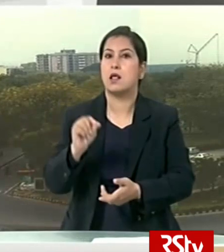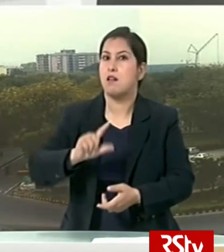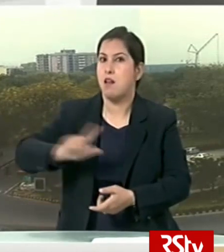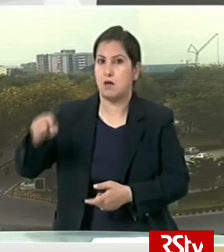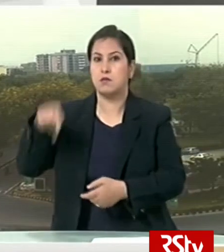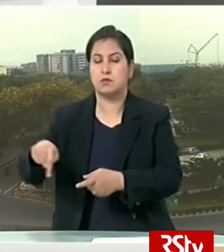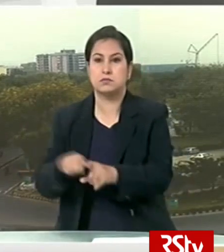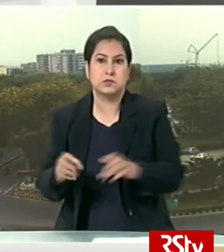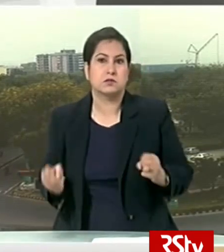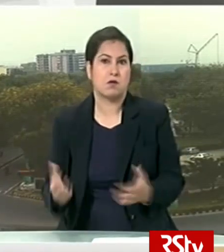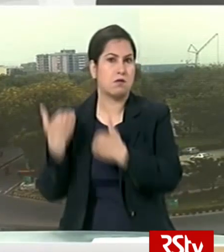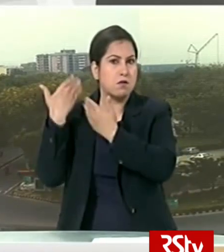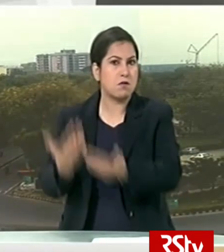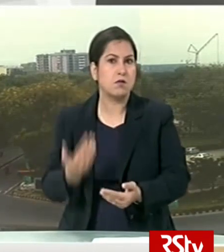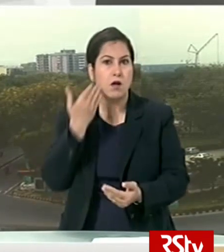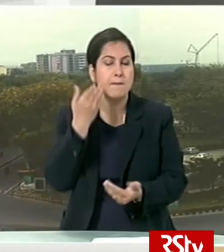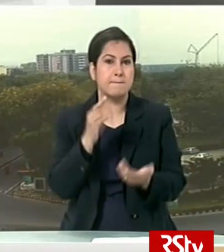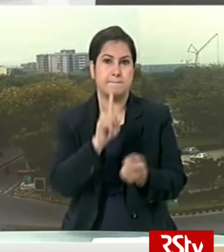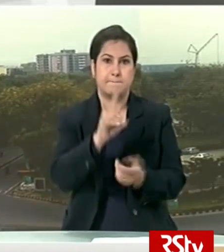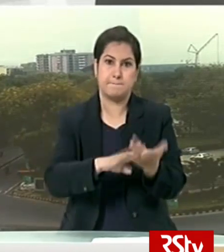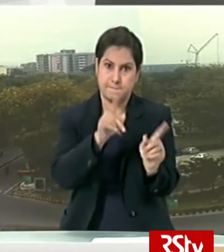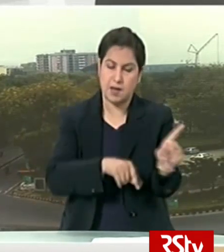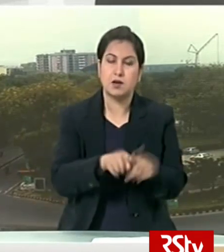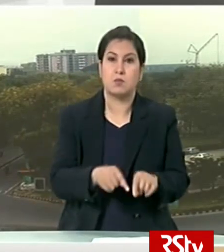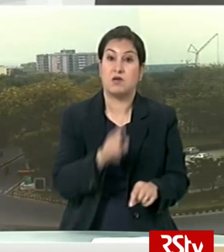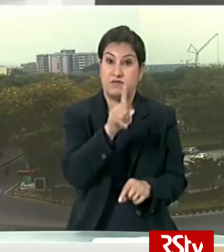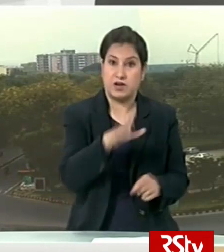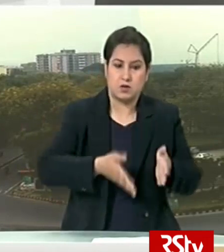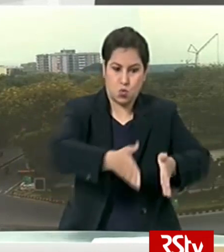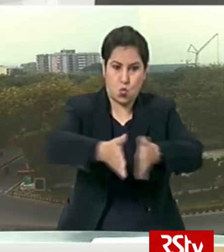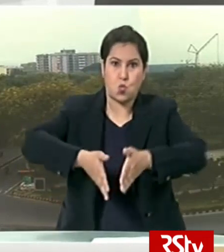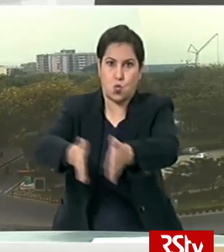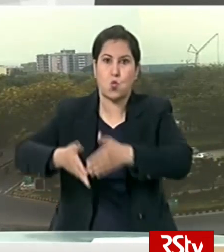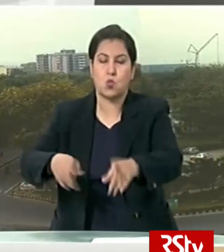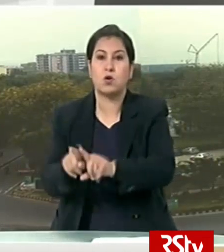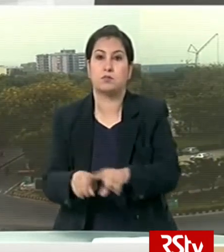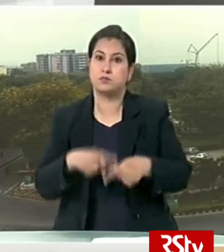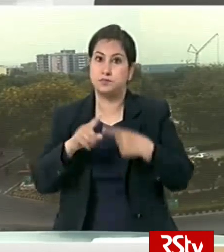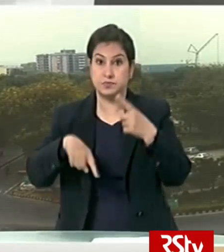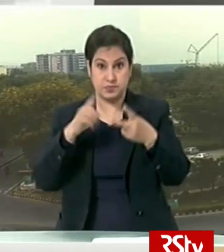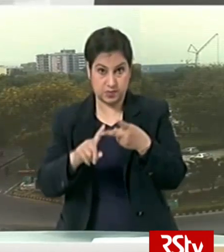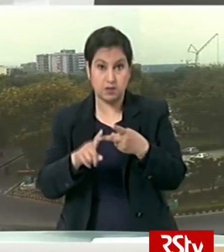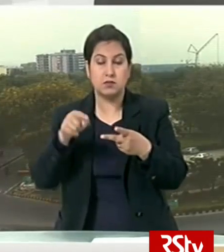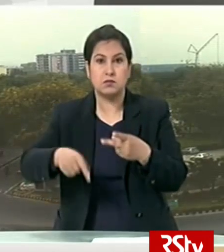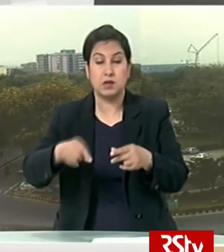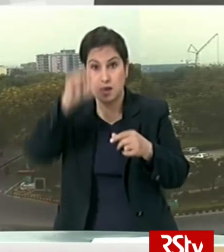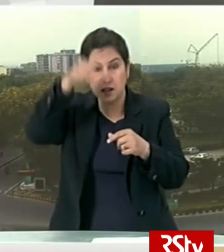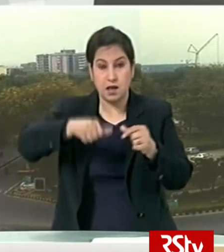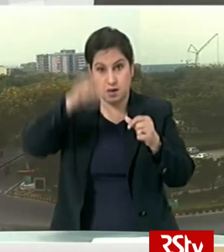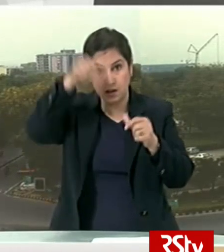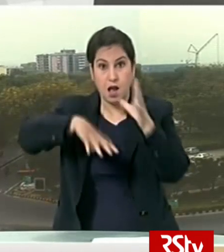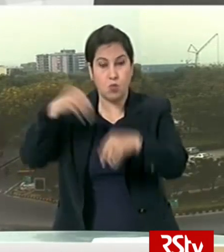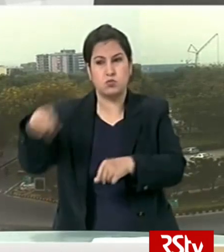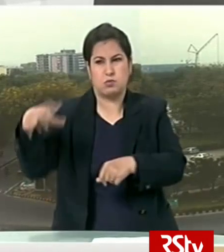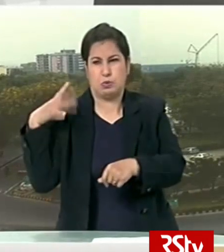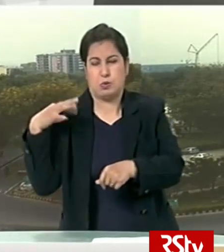special train services on 15 select routes continue second phase of vande bharat mission to bring back indians to